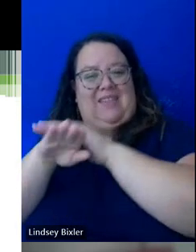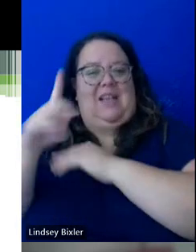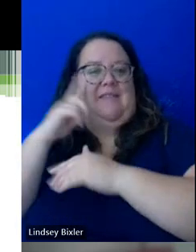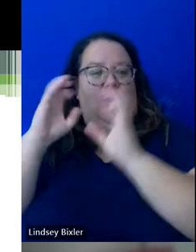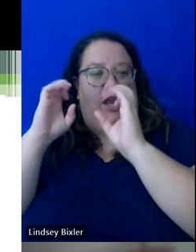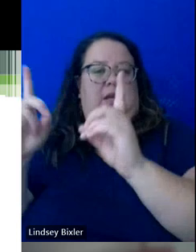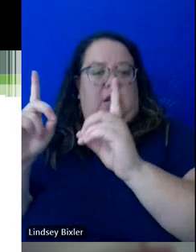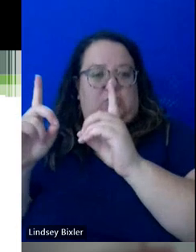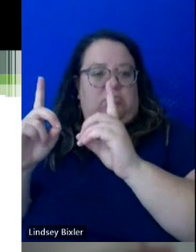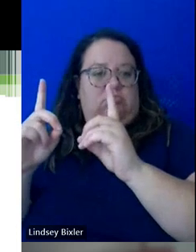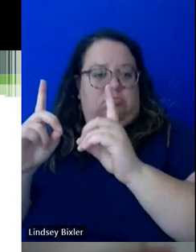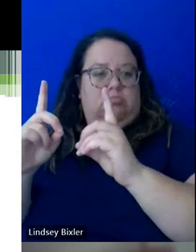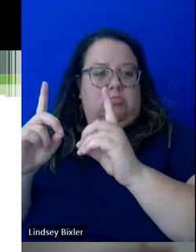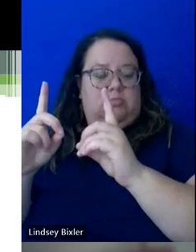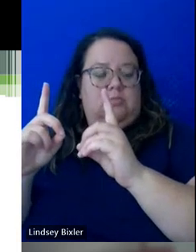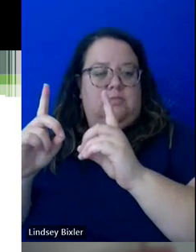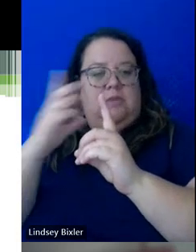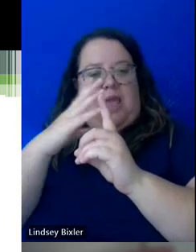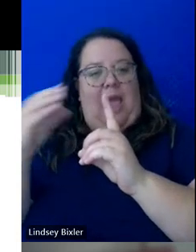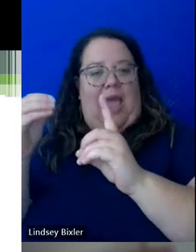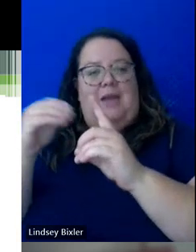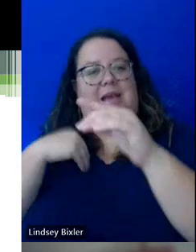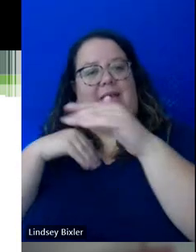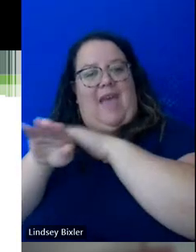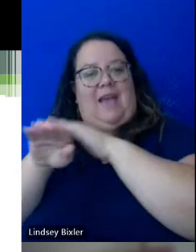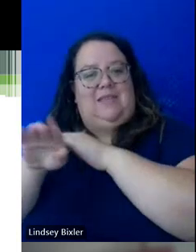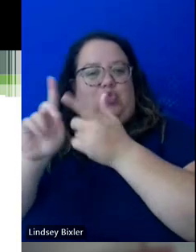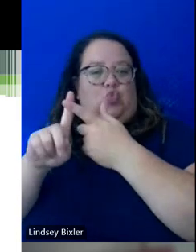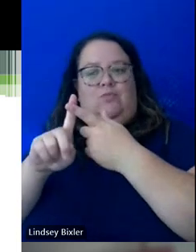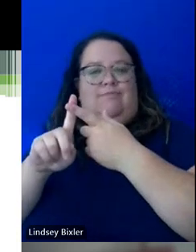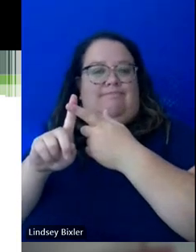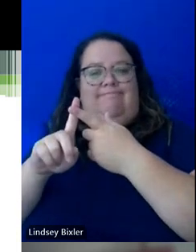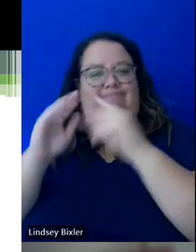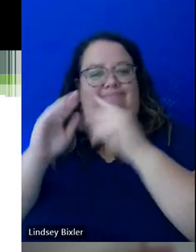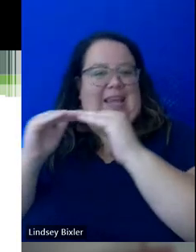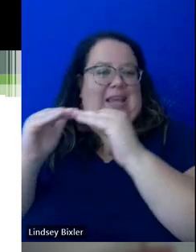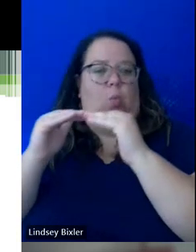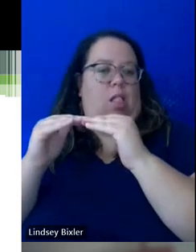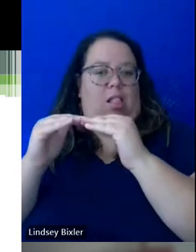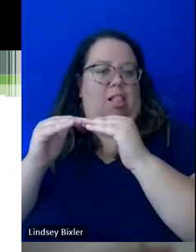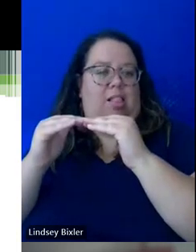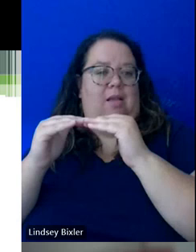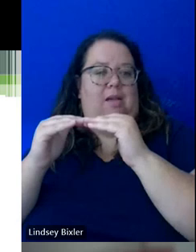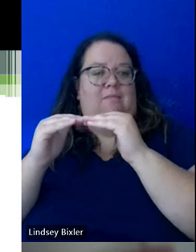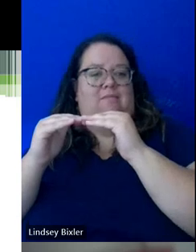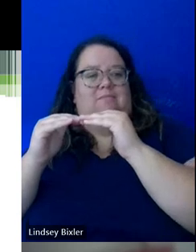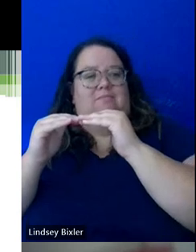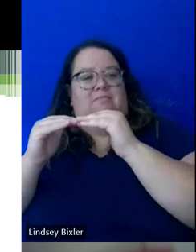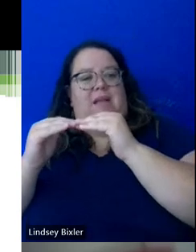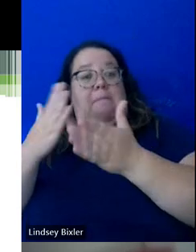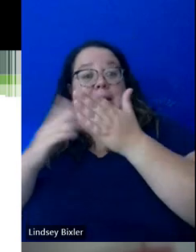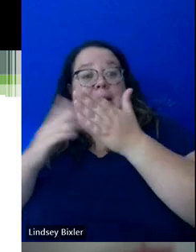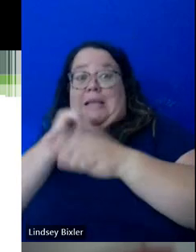and to that, you know, equal parts that they're not used to potentially having.